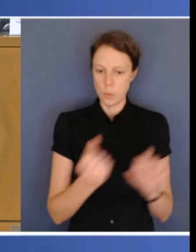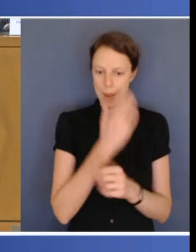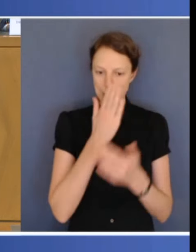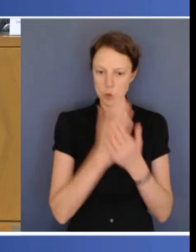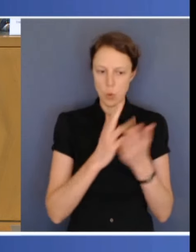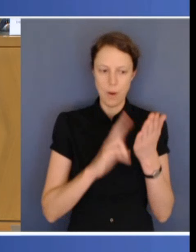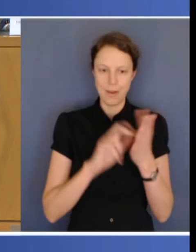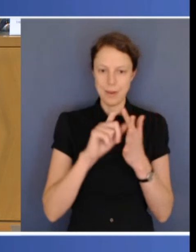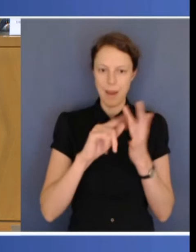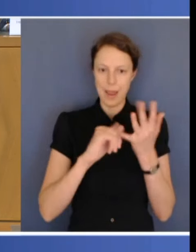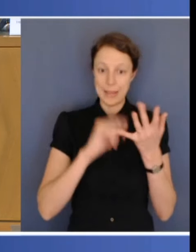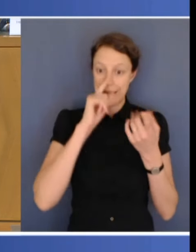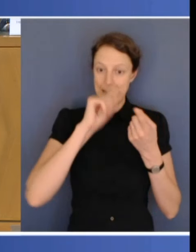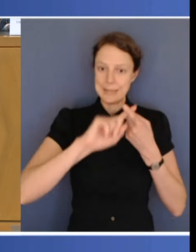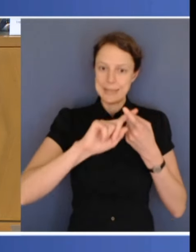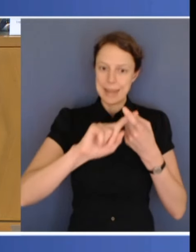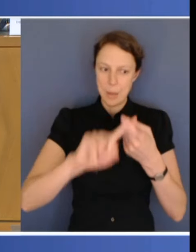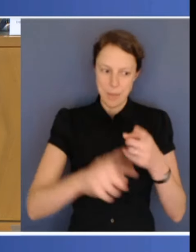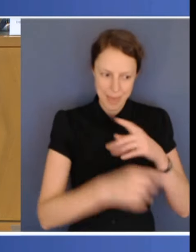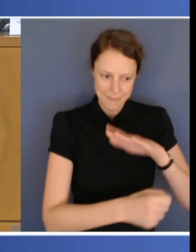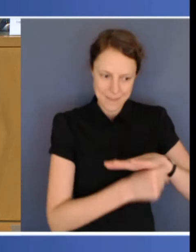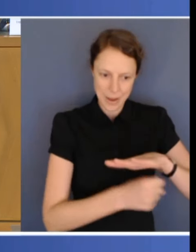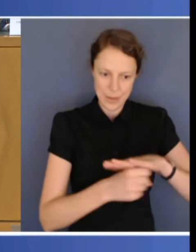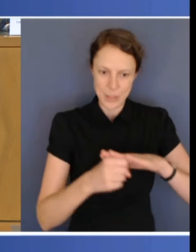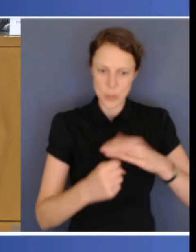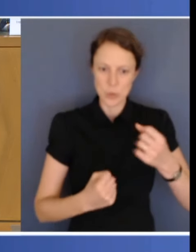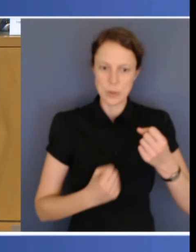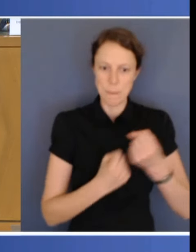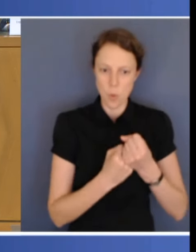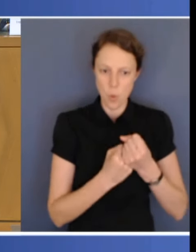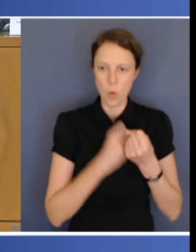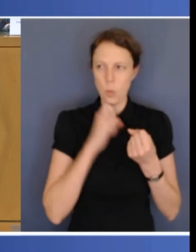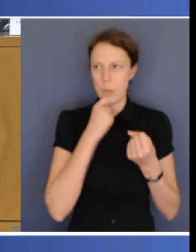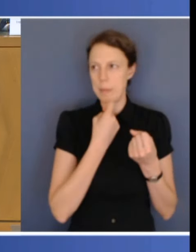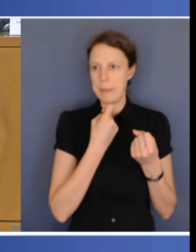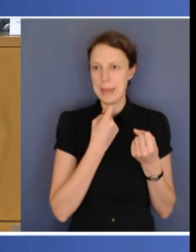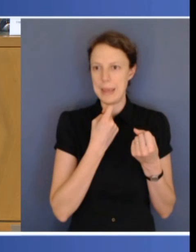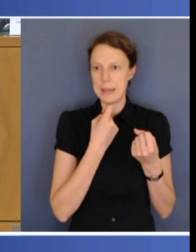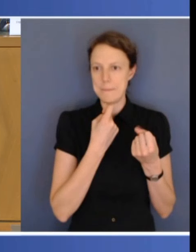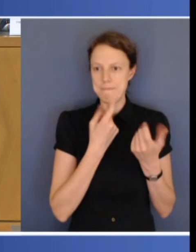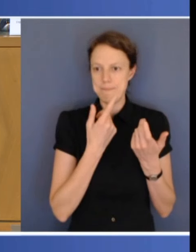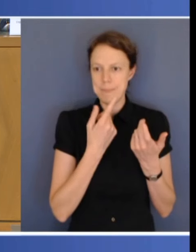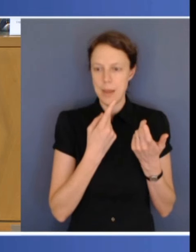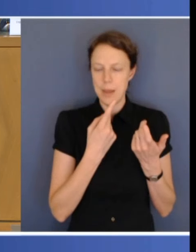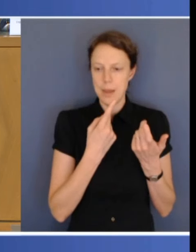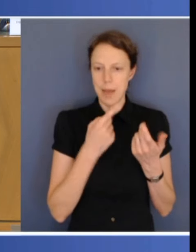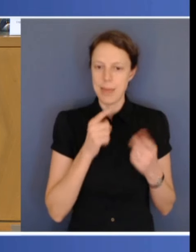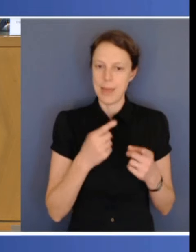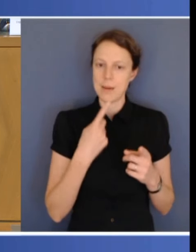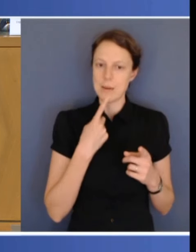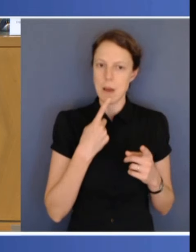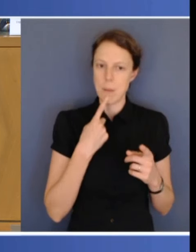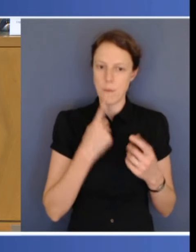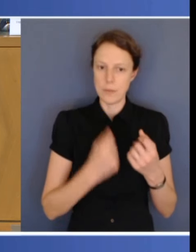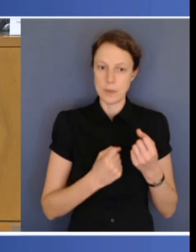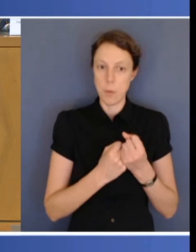support is about, the sort of support that has occurred for a long period of time